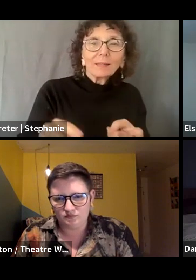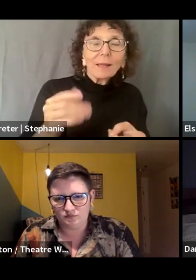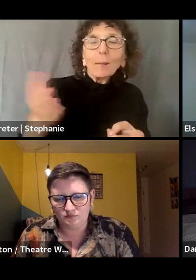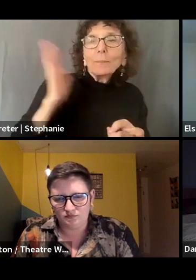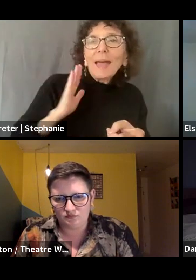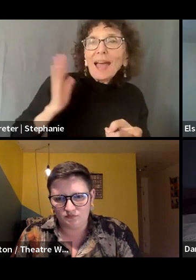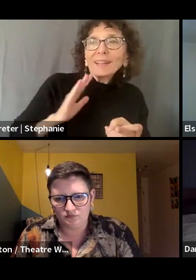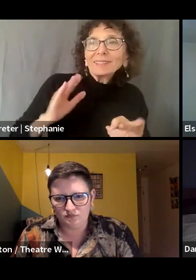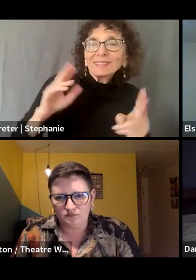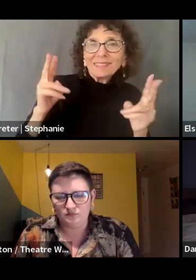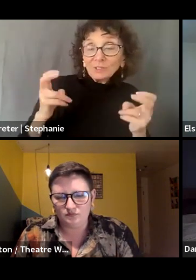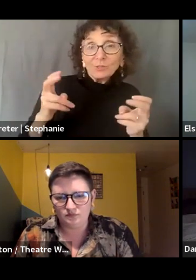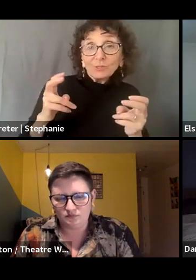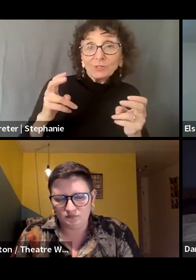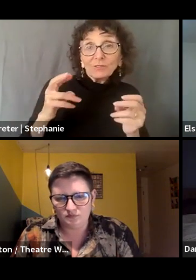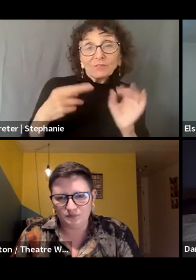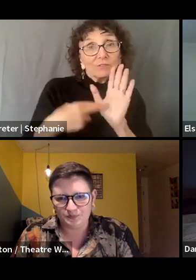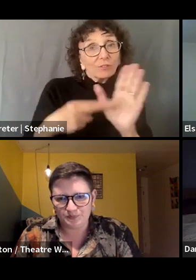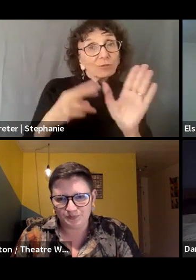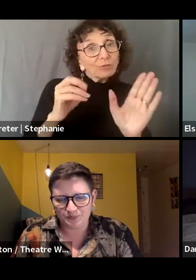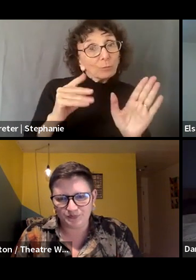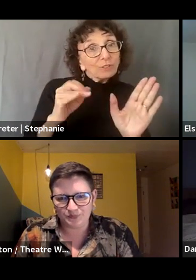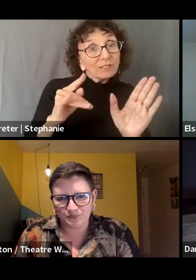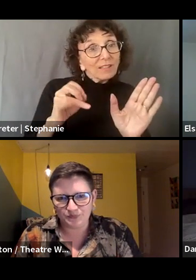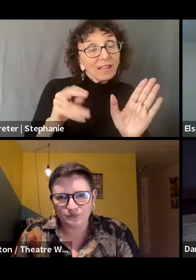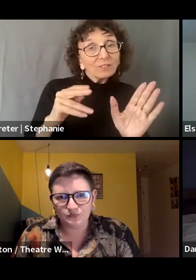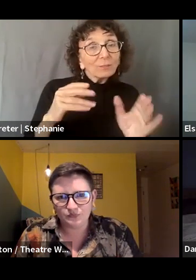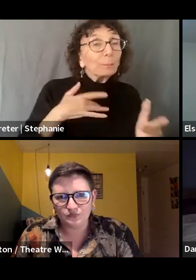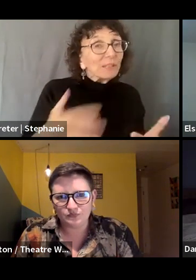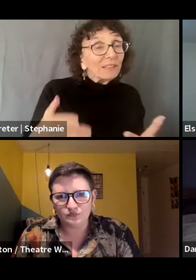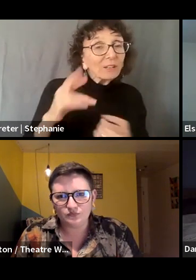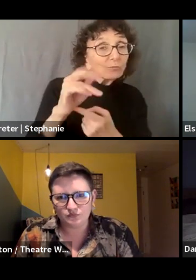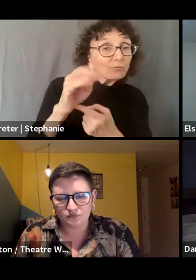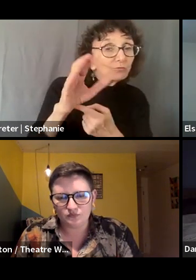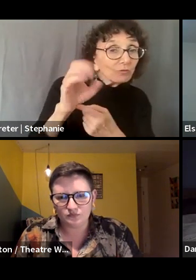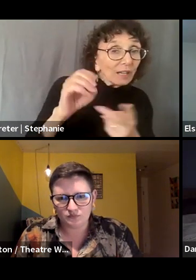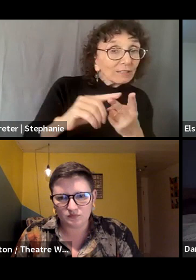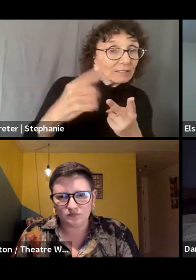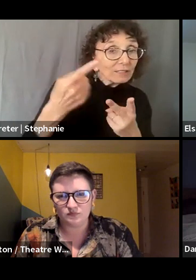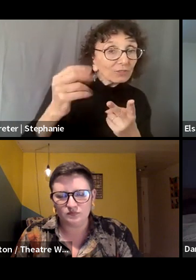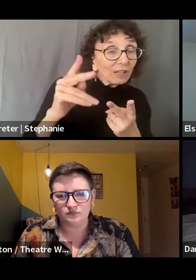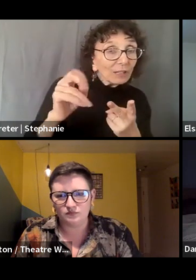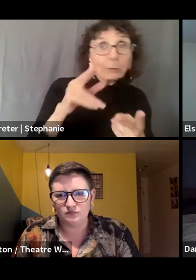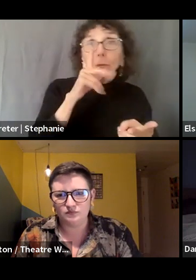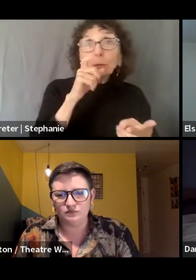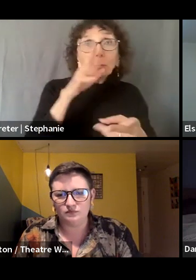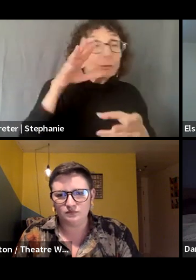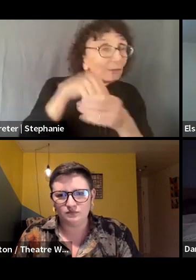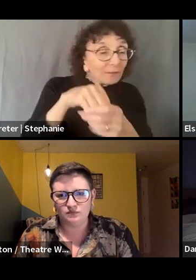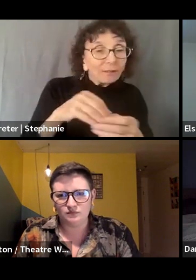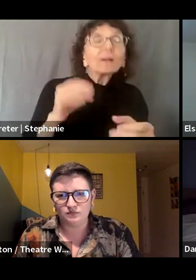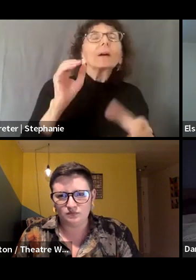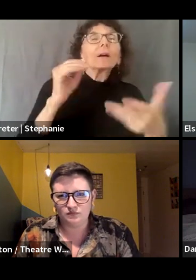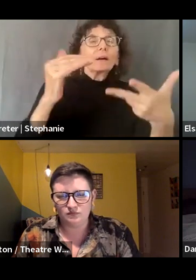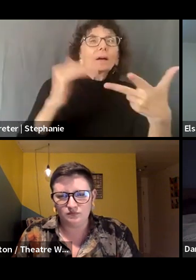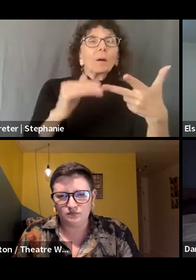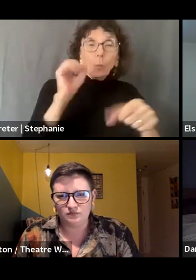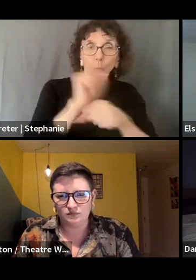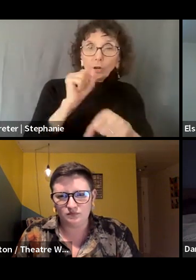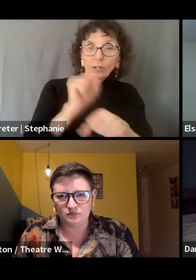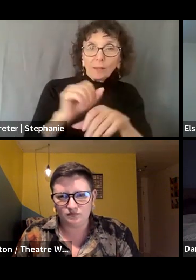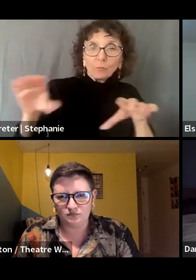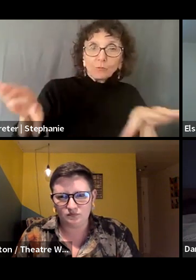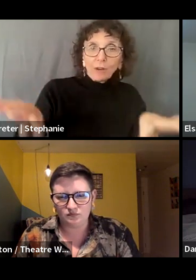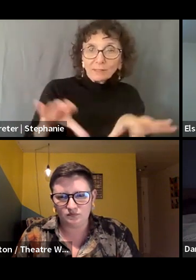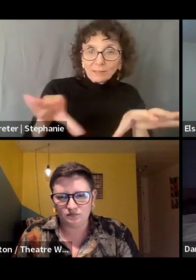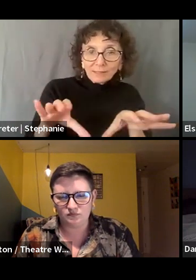representation, um, mostly related to race and gender, um, working practices that shift and